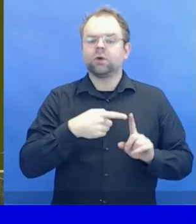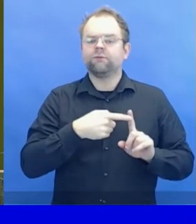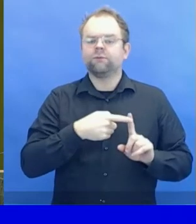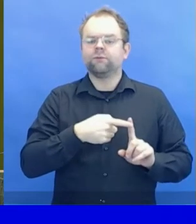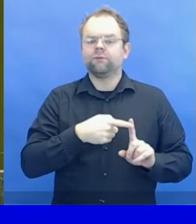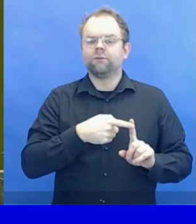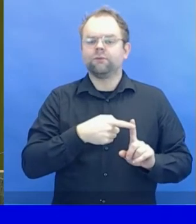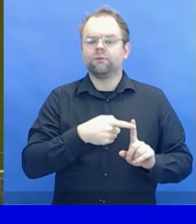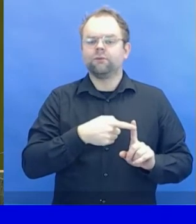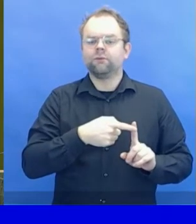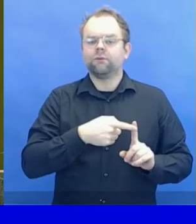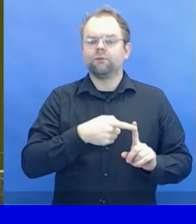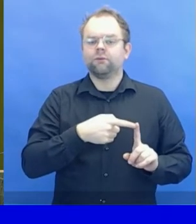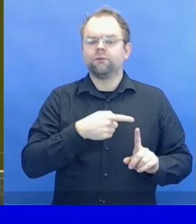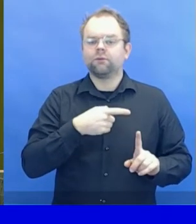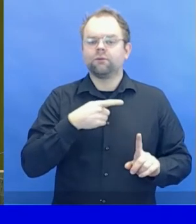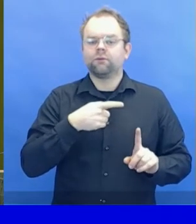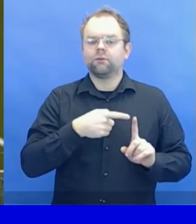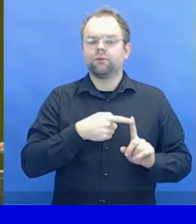Distinguished delegates,